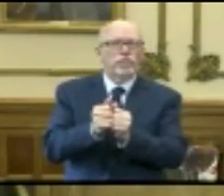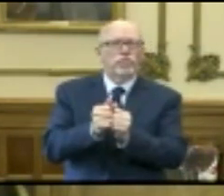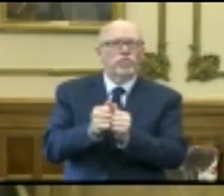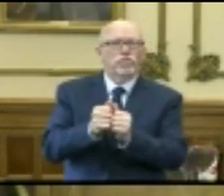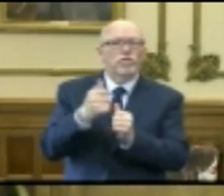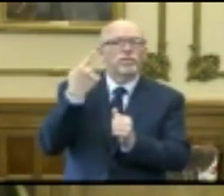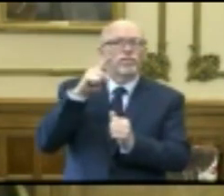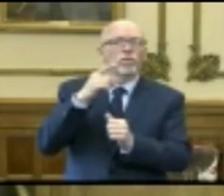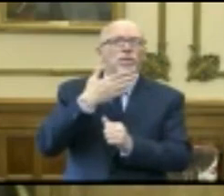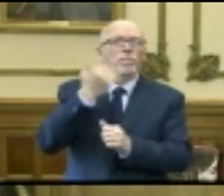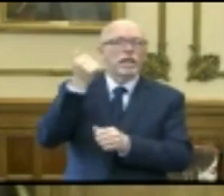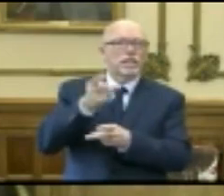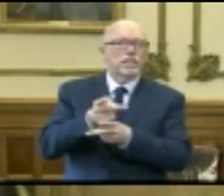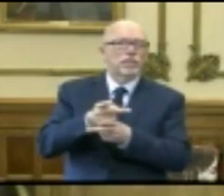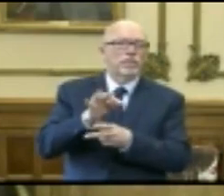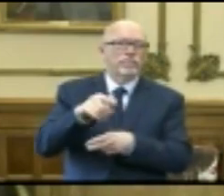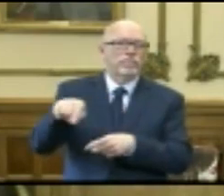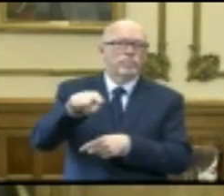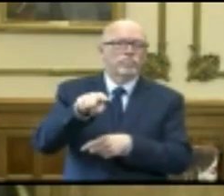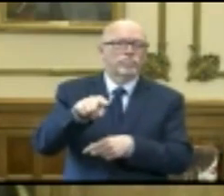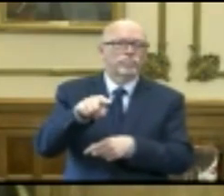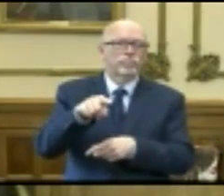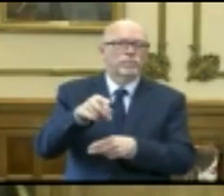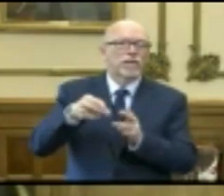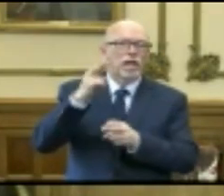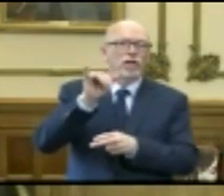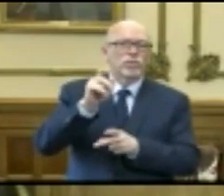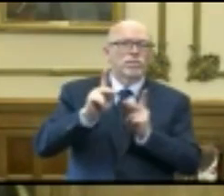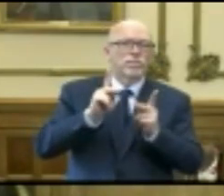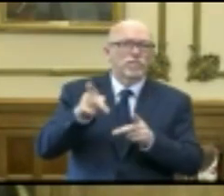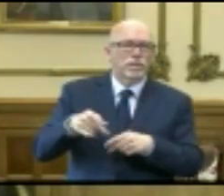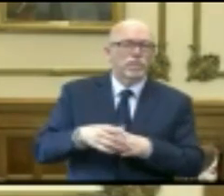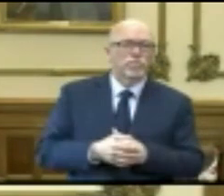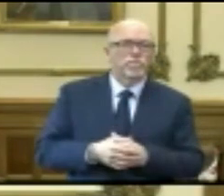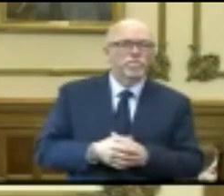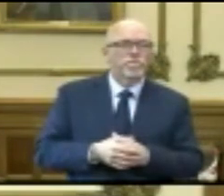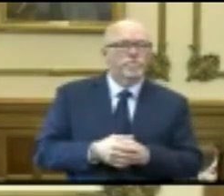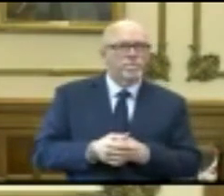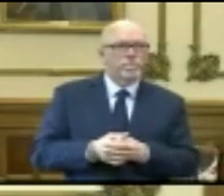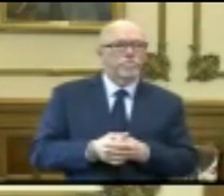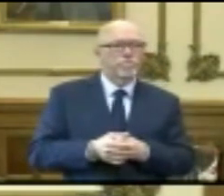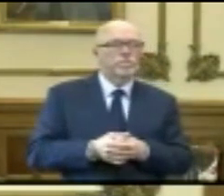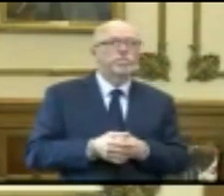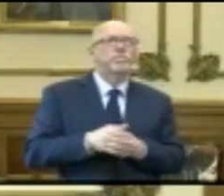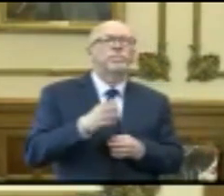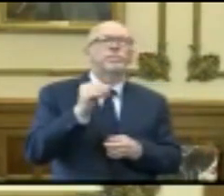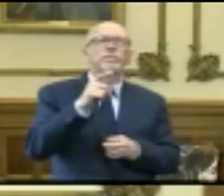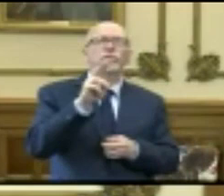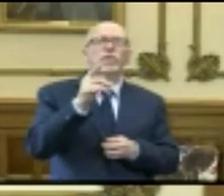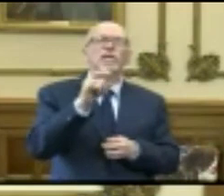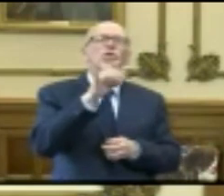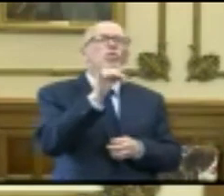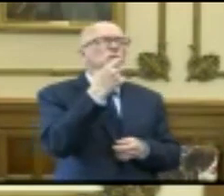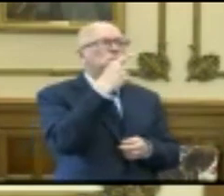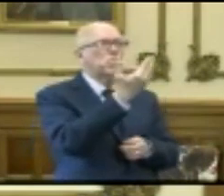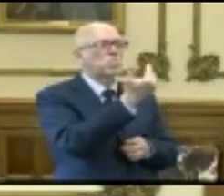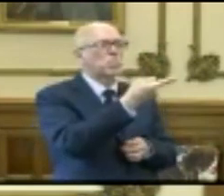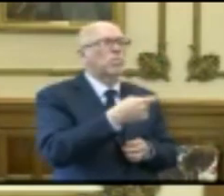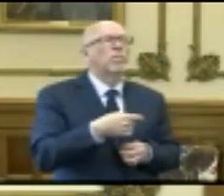the best care of these at-risk individuals across our state. Yeah. And Whitney, Chris, I'll ask you to come up. But